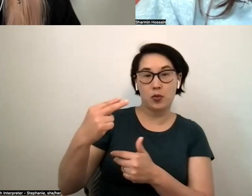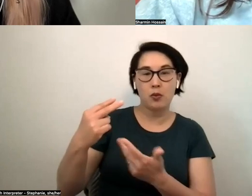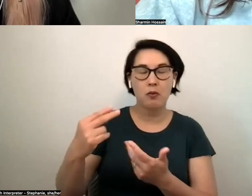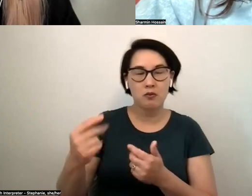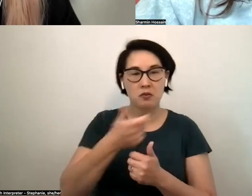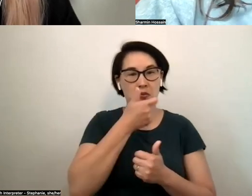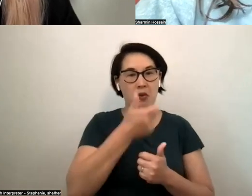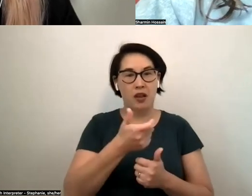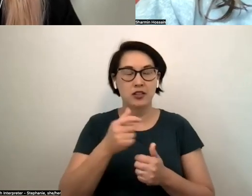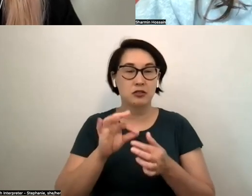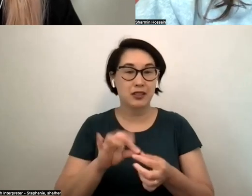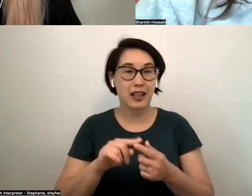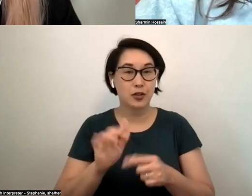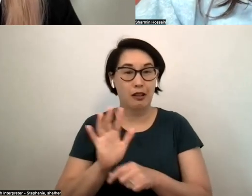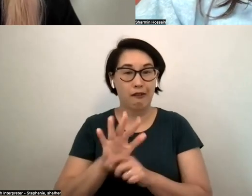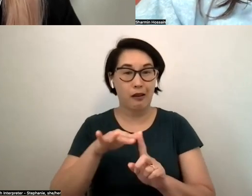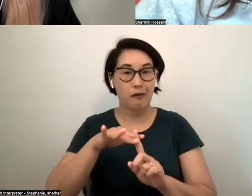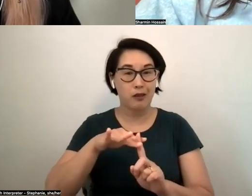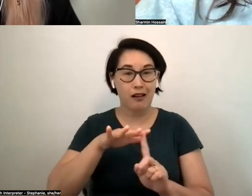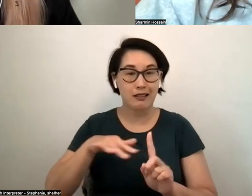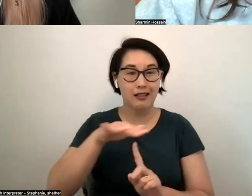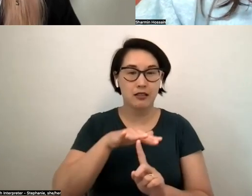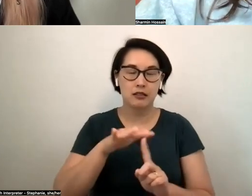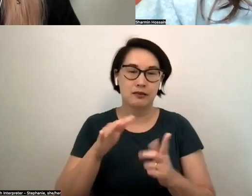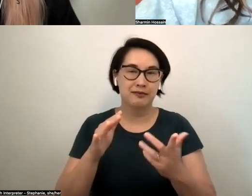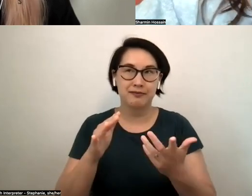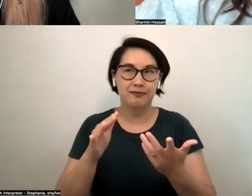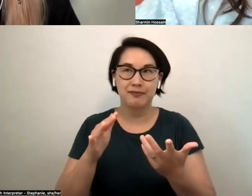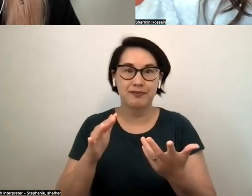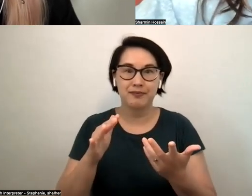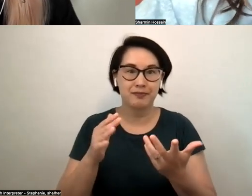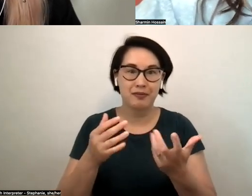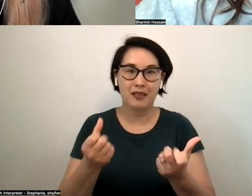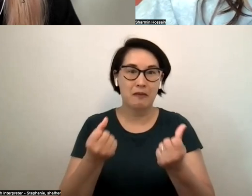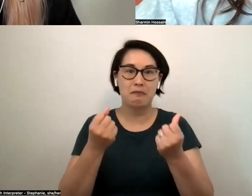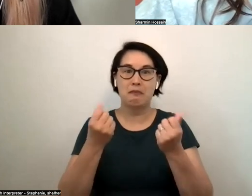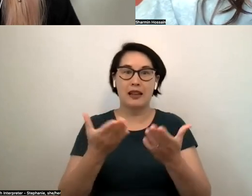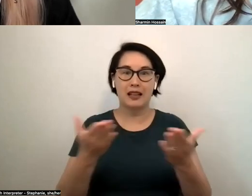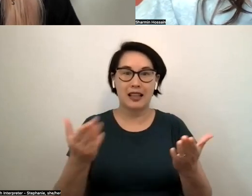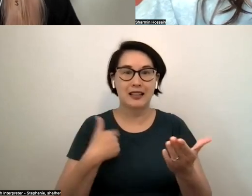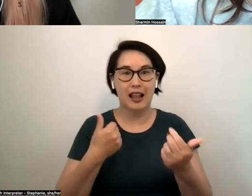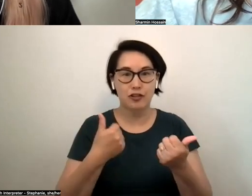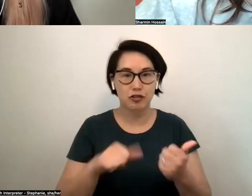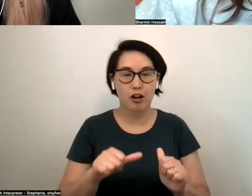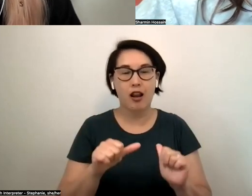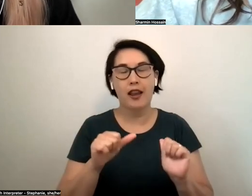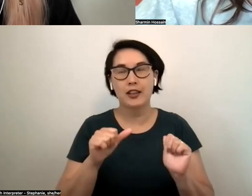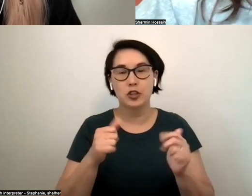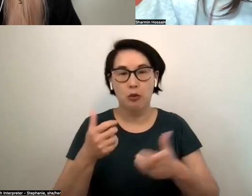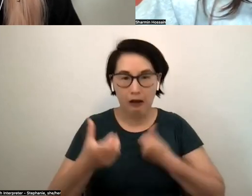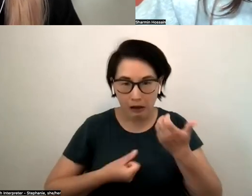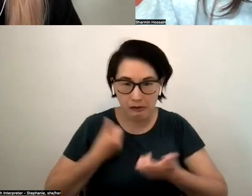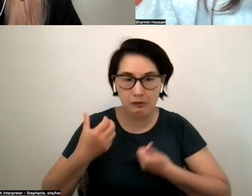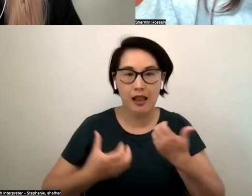film it's probably i think there's so many things i i want to unpack and i did unpack in the film and this was one of the aspects of it